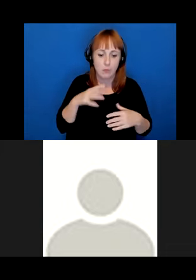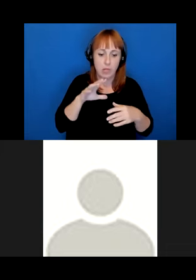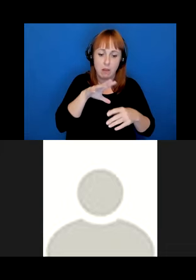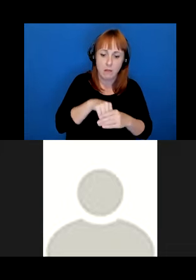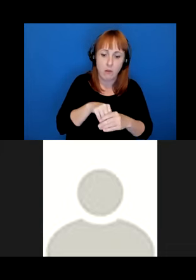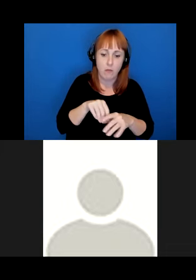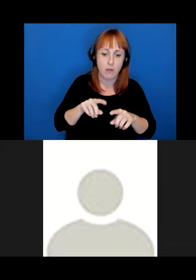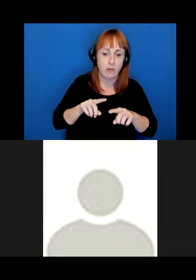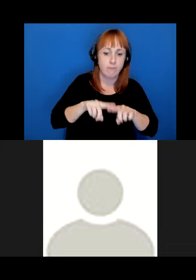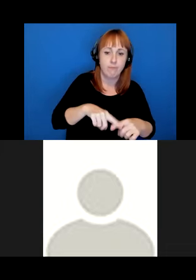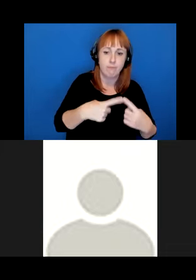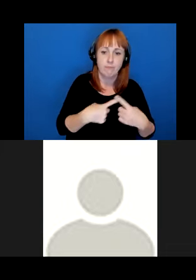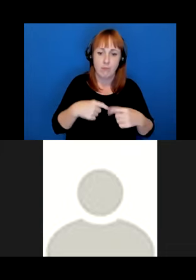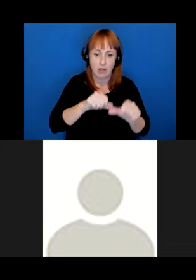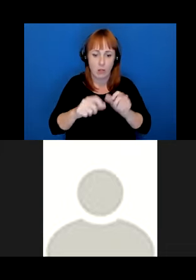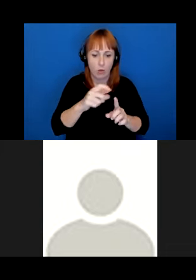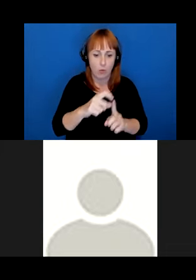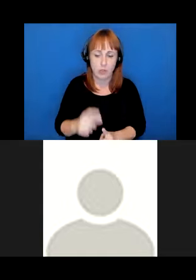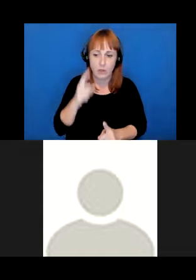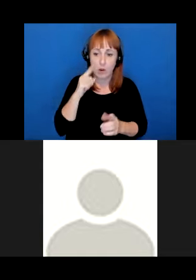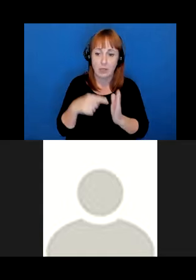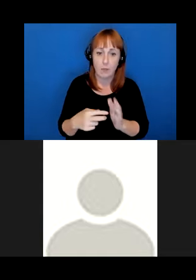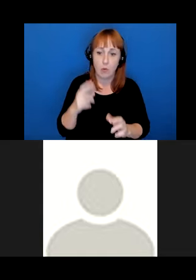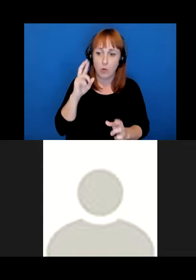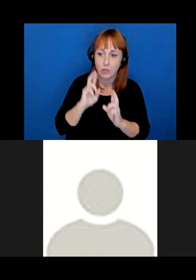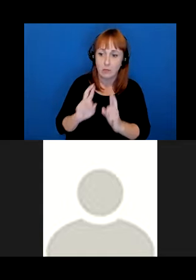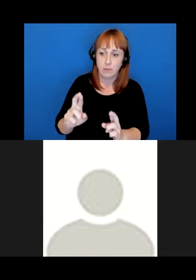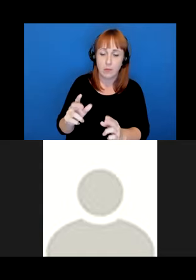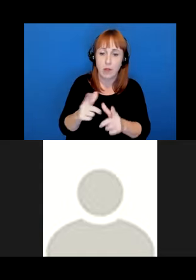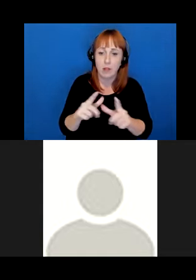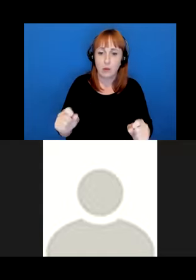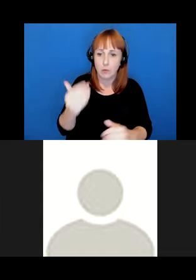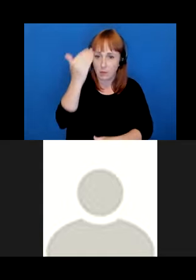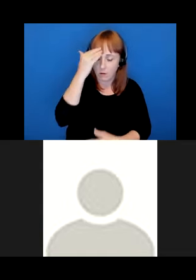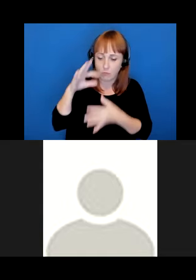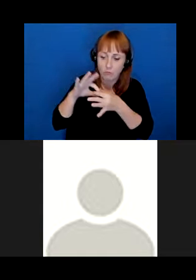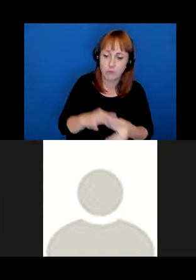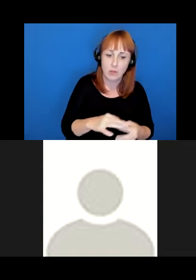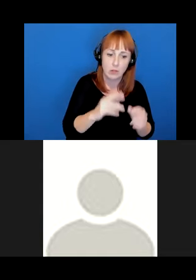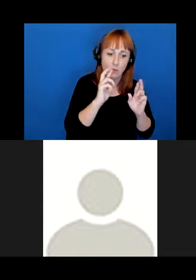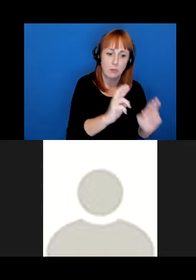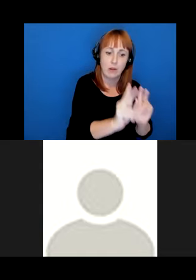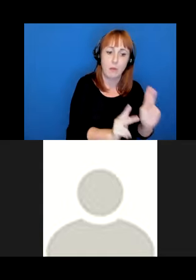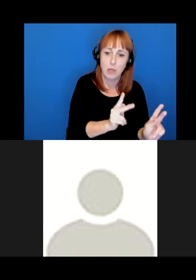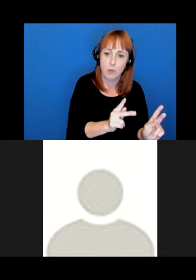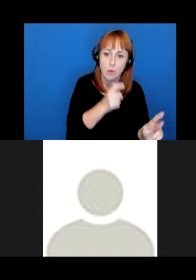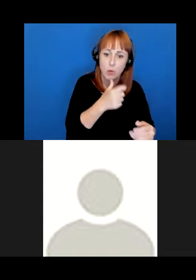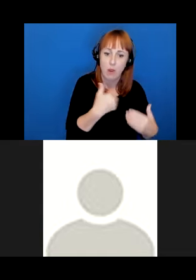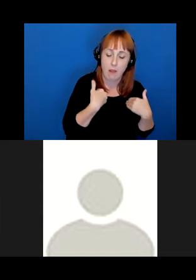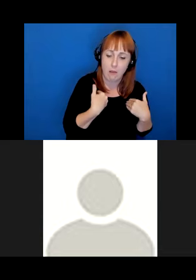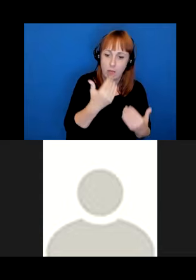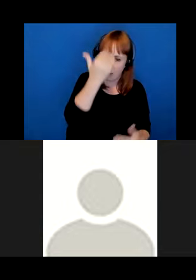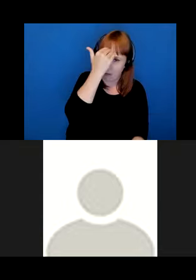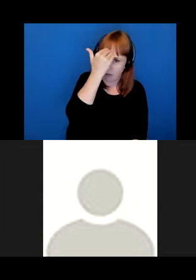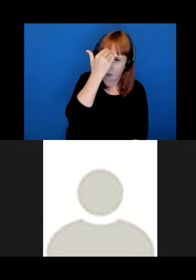others. For example, responsibility to linguistic knowledge is anchored in respect for the people who produce that knowledge or hold that